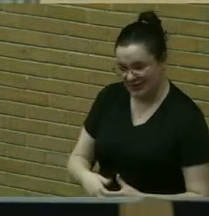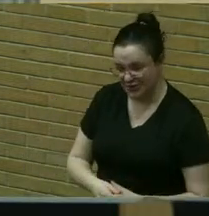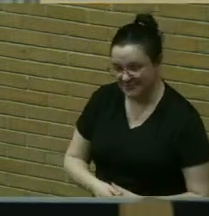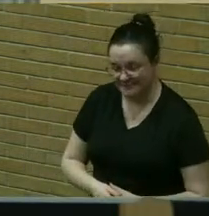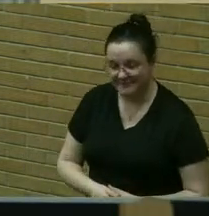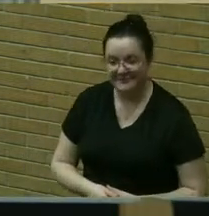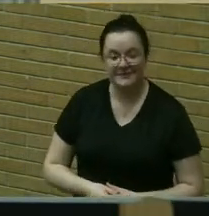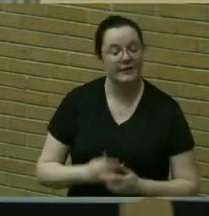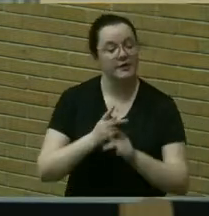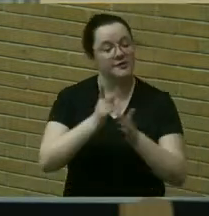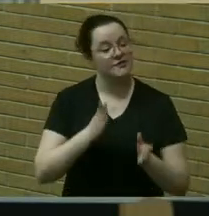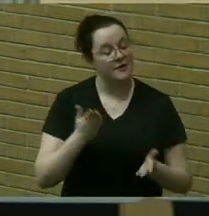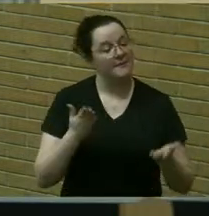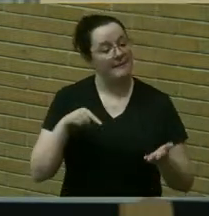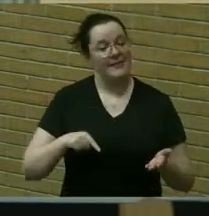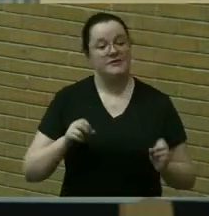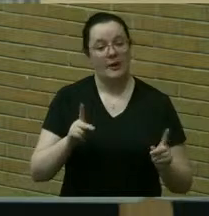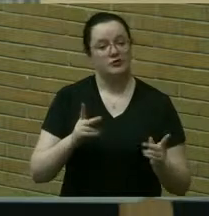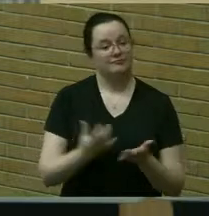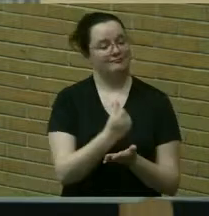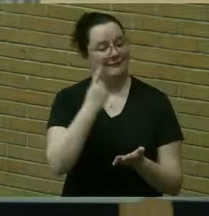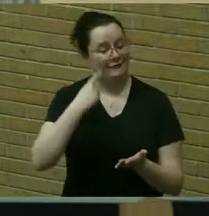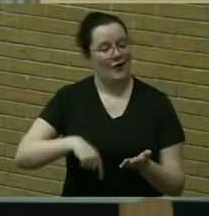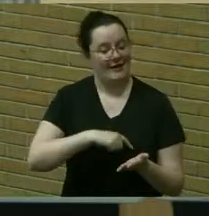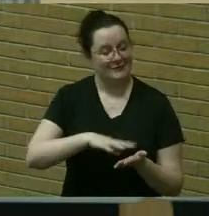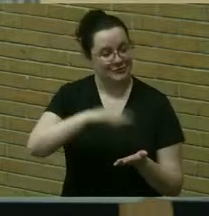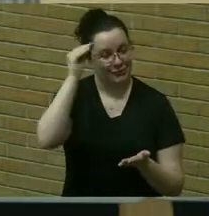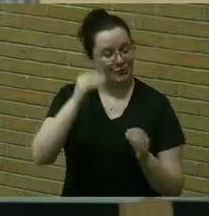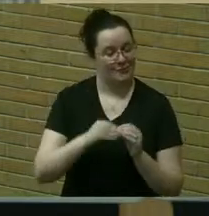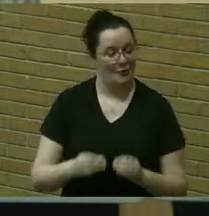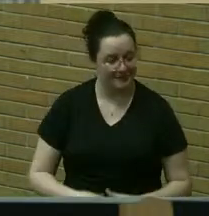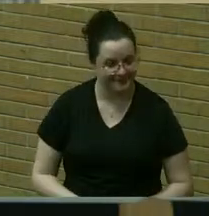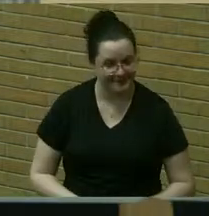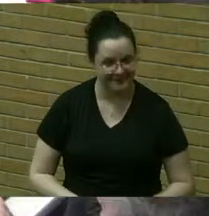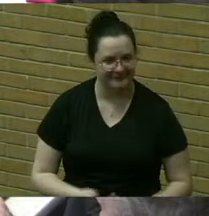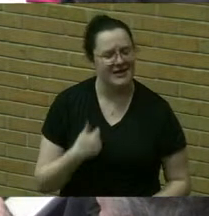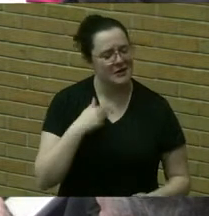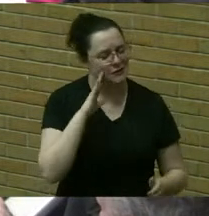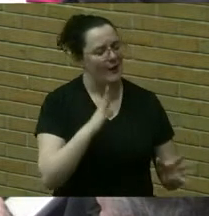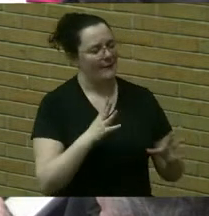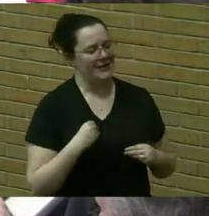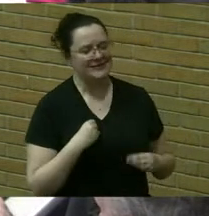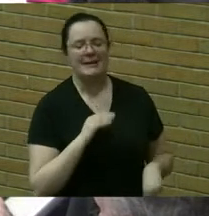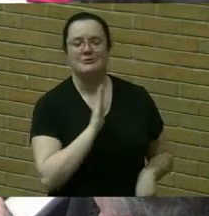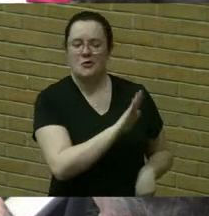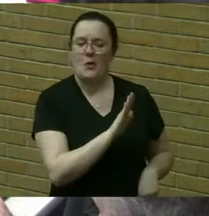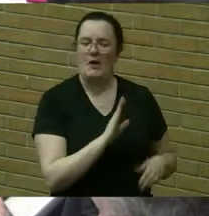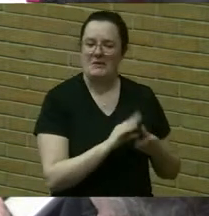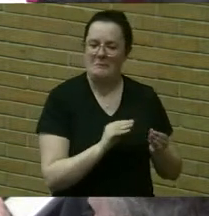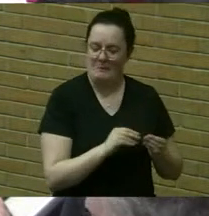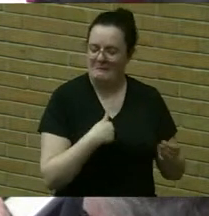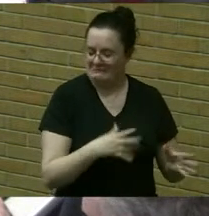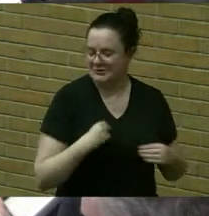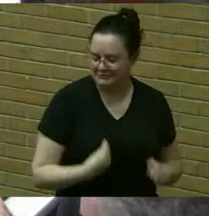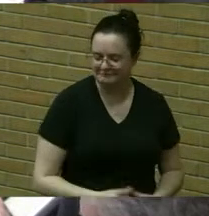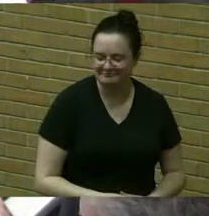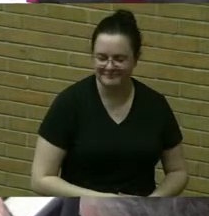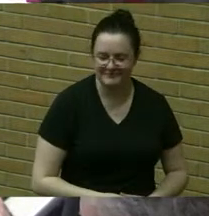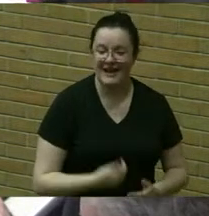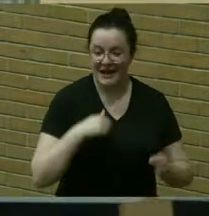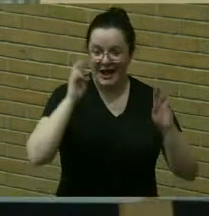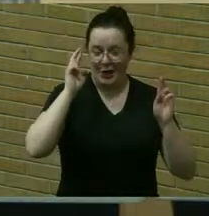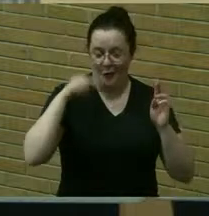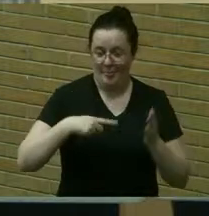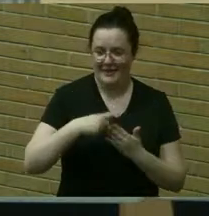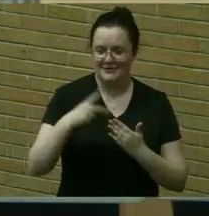opportunity for us all to learn more i i i i'll i'll take your word for it i hope that it's a program